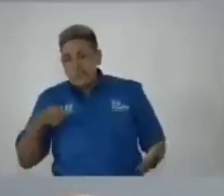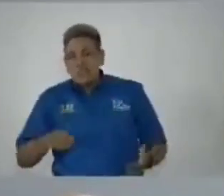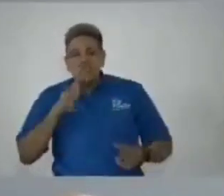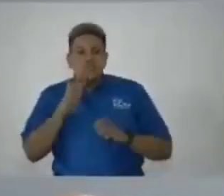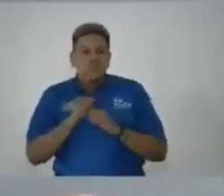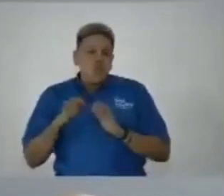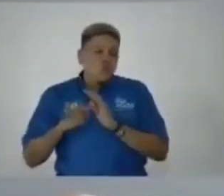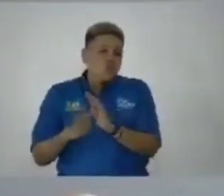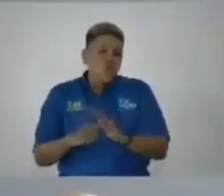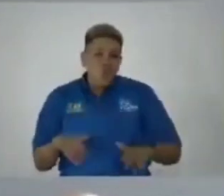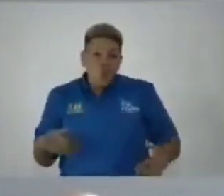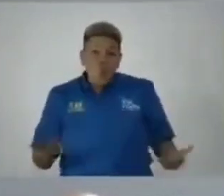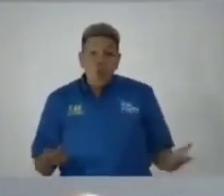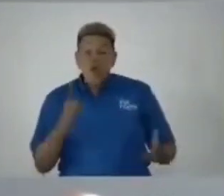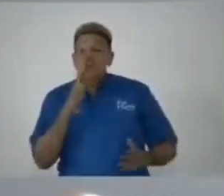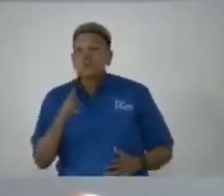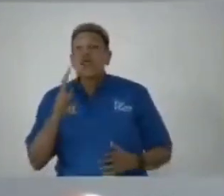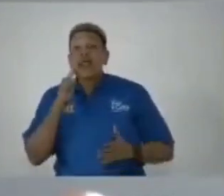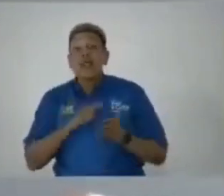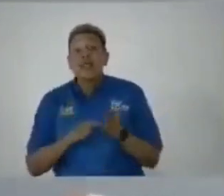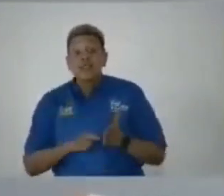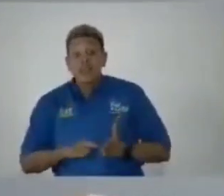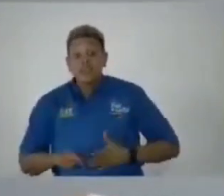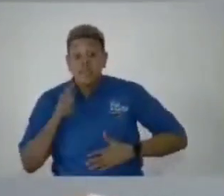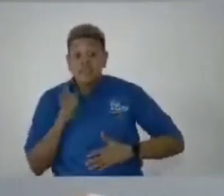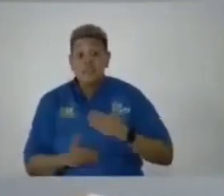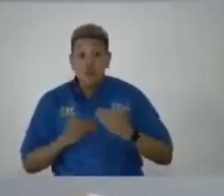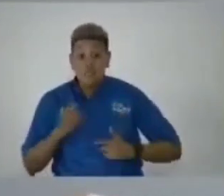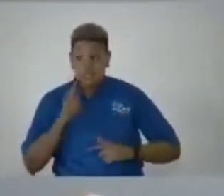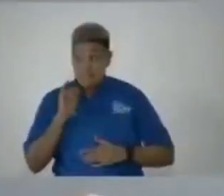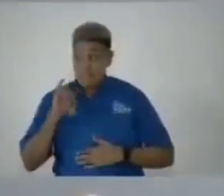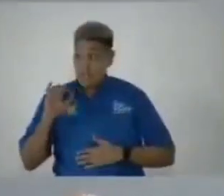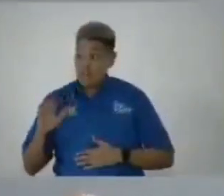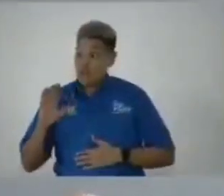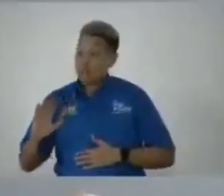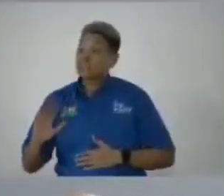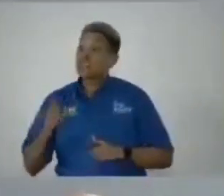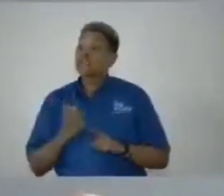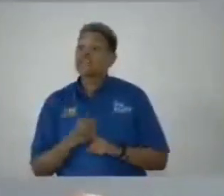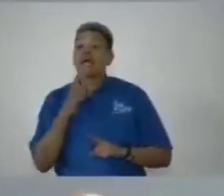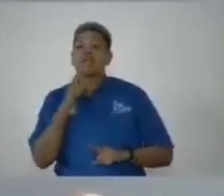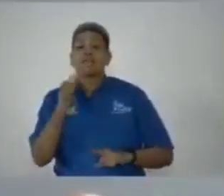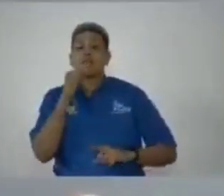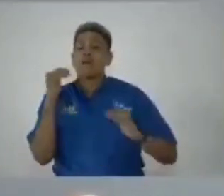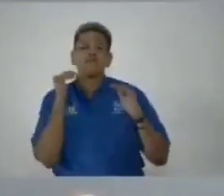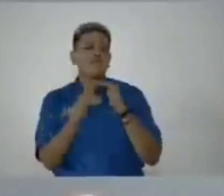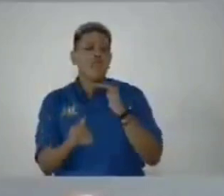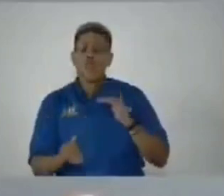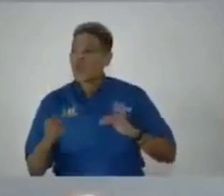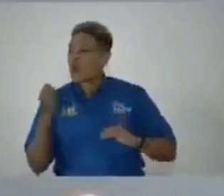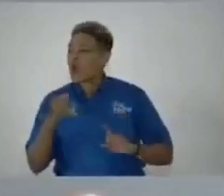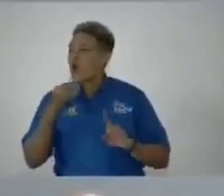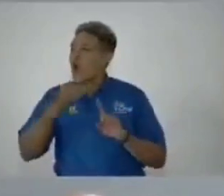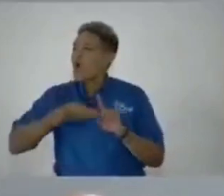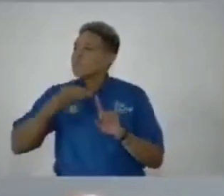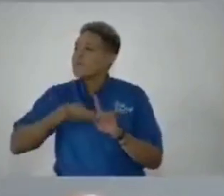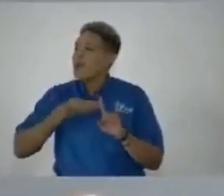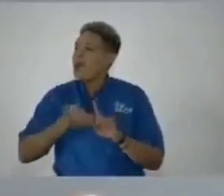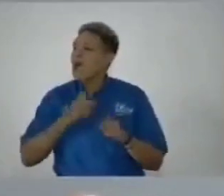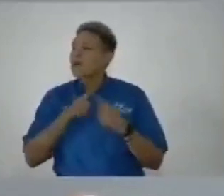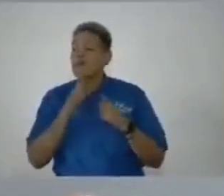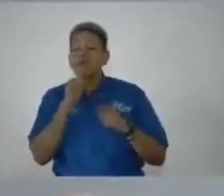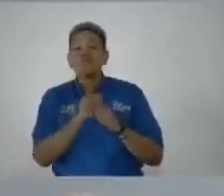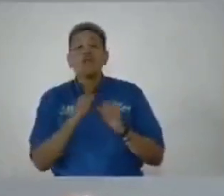demonstrates that the in investigative process of the integrity commission is unfair or bias and